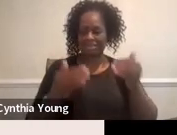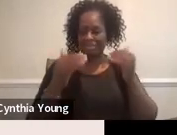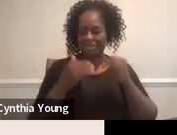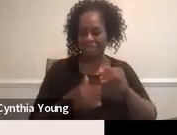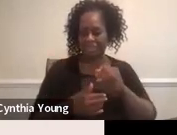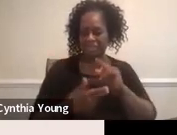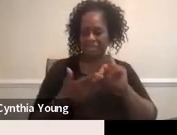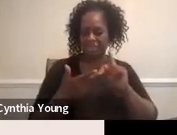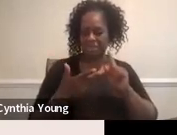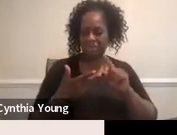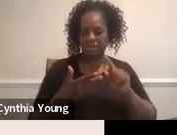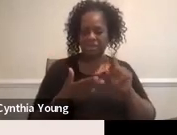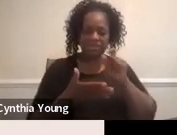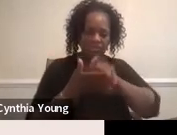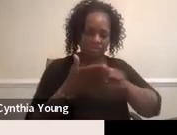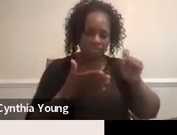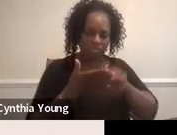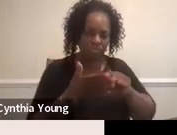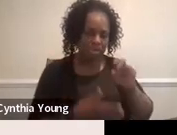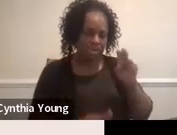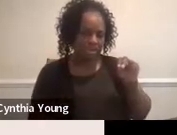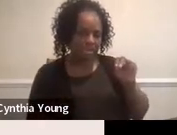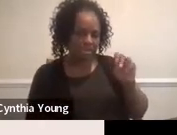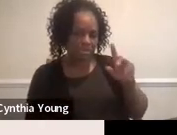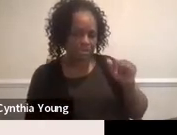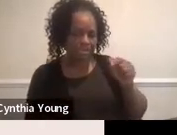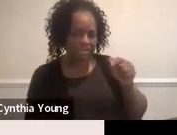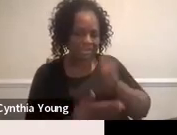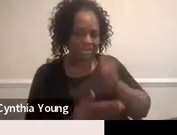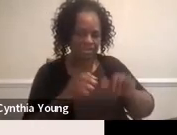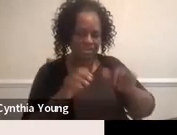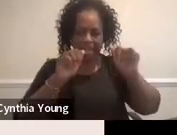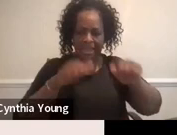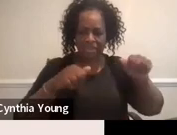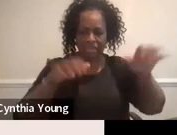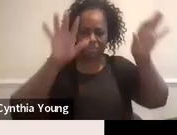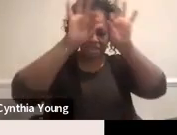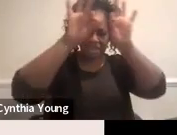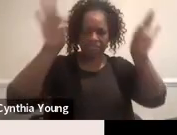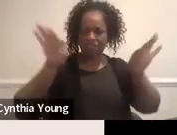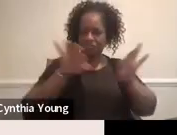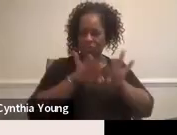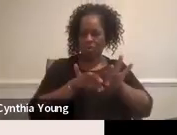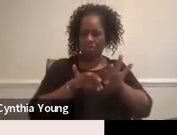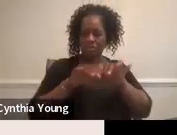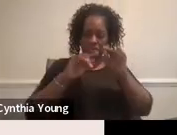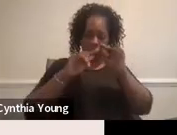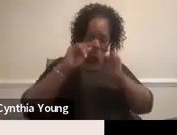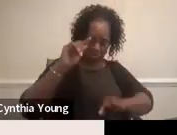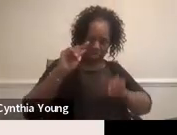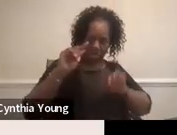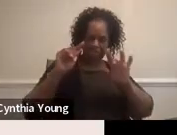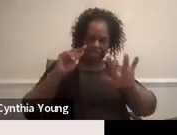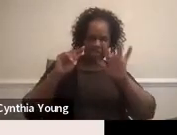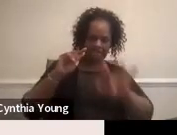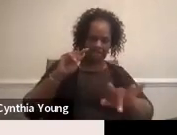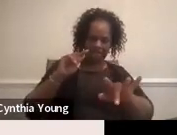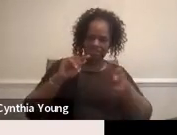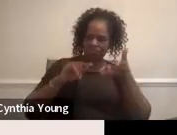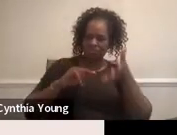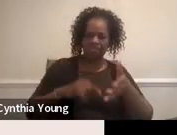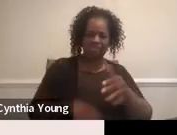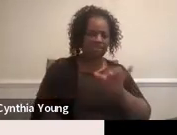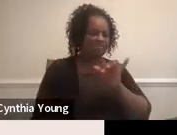then... And the written notice is under eligibility and forms. Oh, it's under eligibility and forms. So smart.